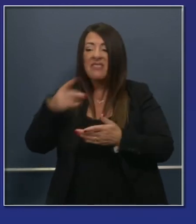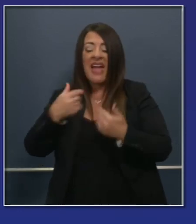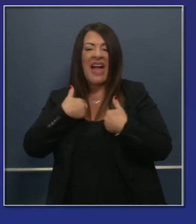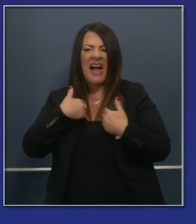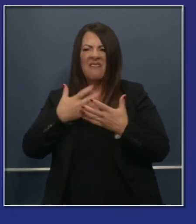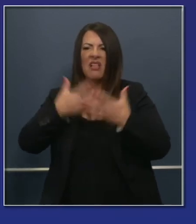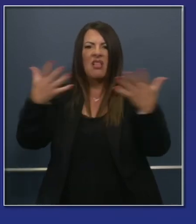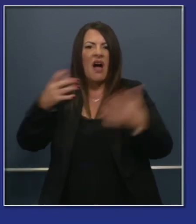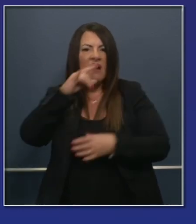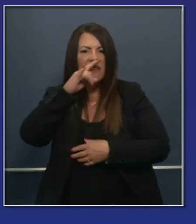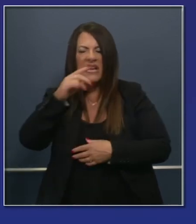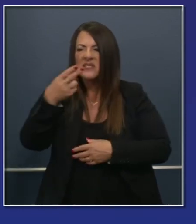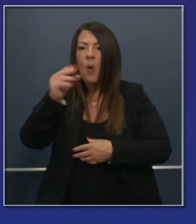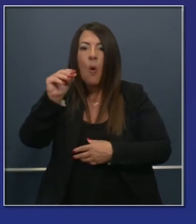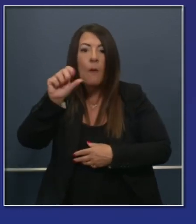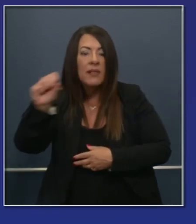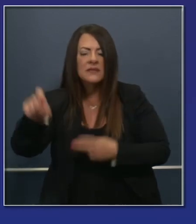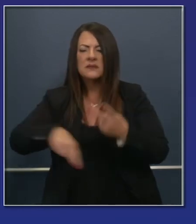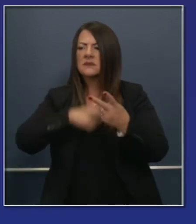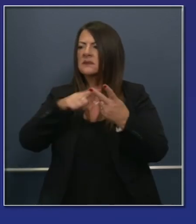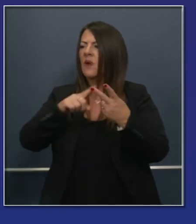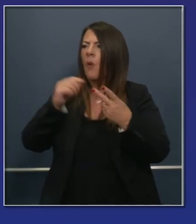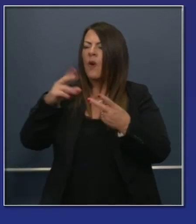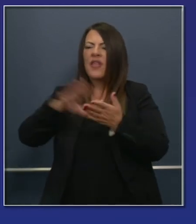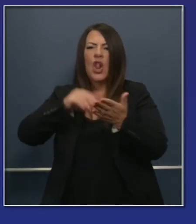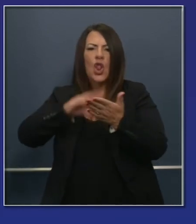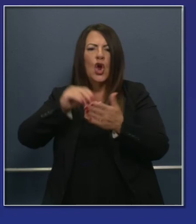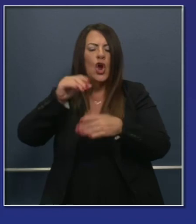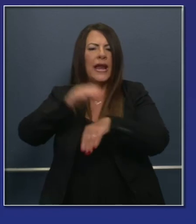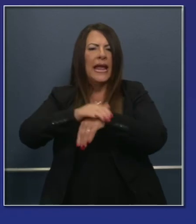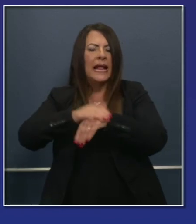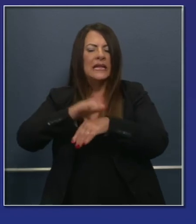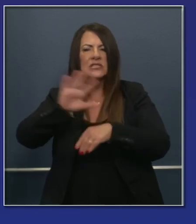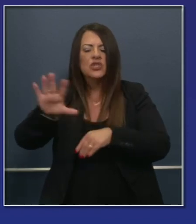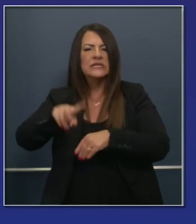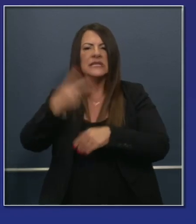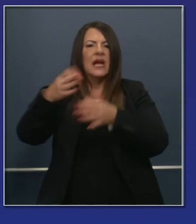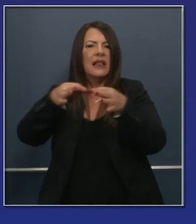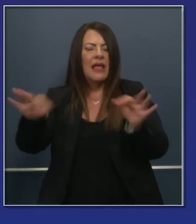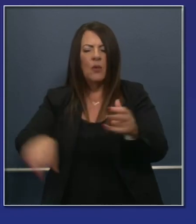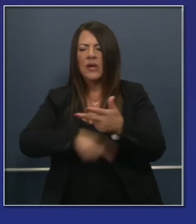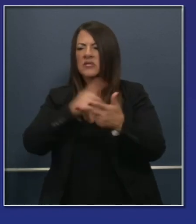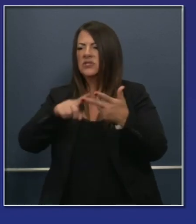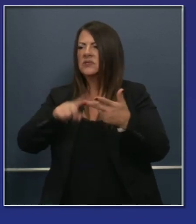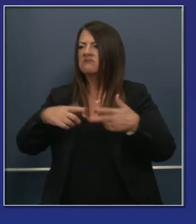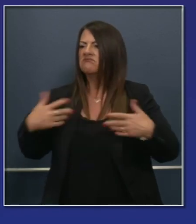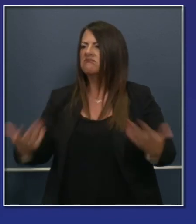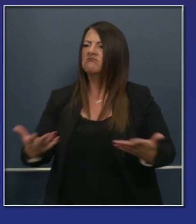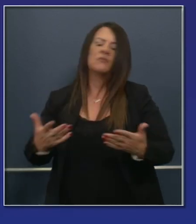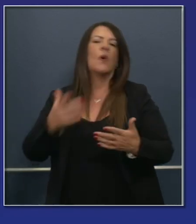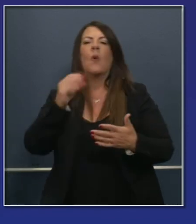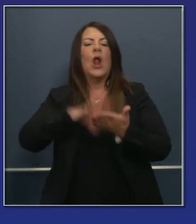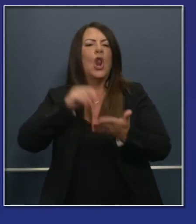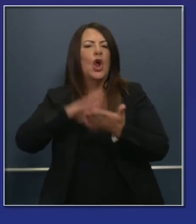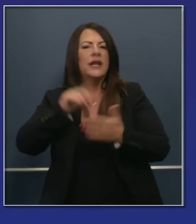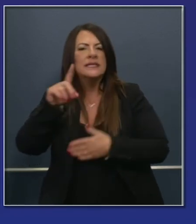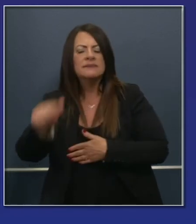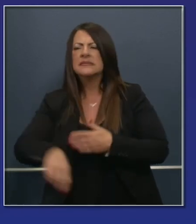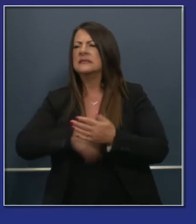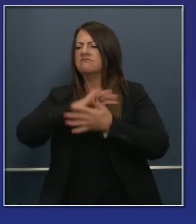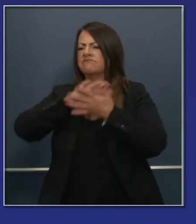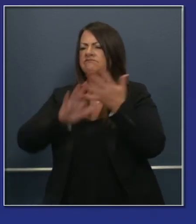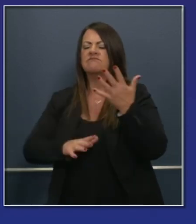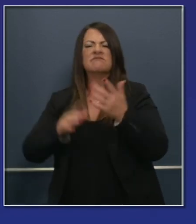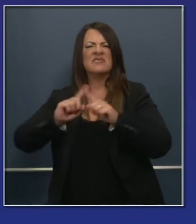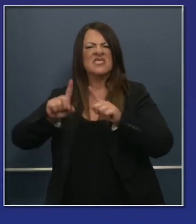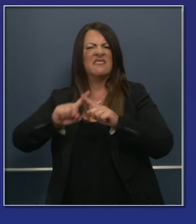students and those English language learners. I'm very proud of the work we did with the legislature with the superintendent of public